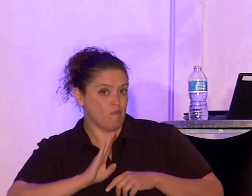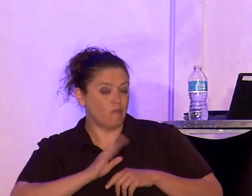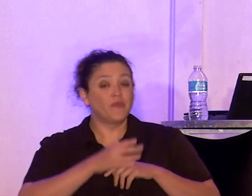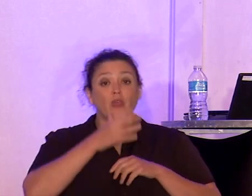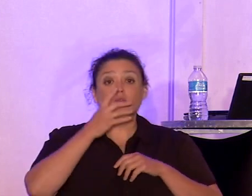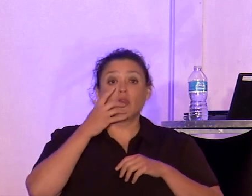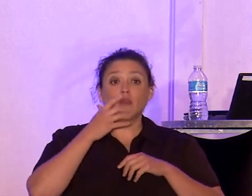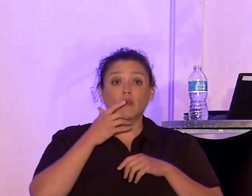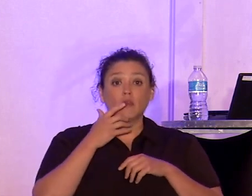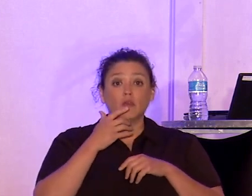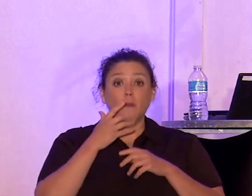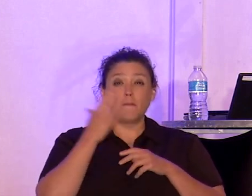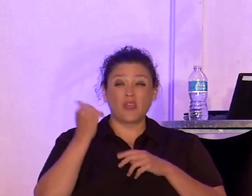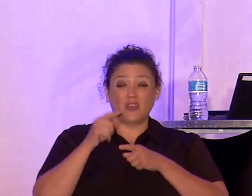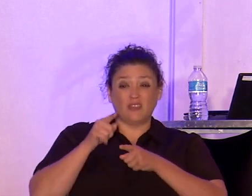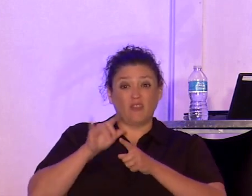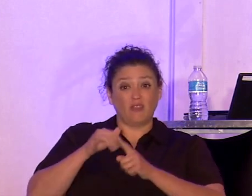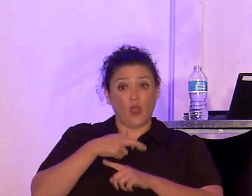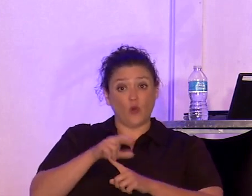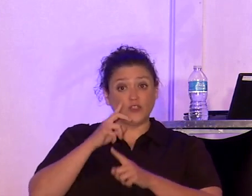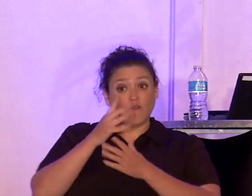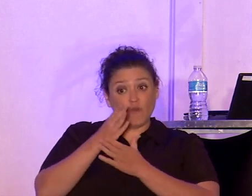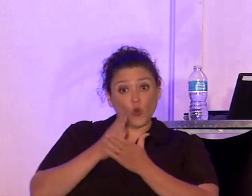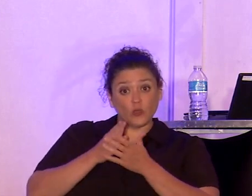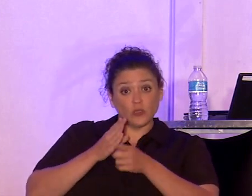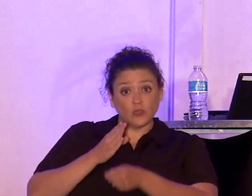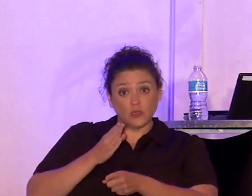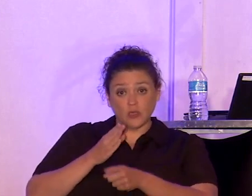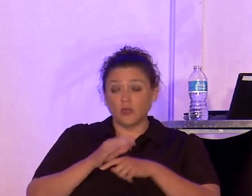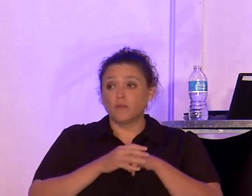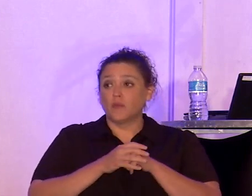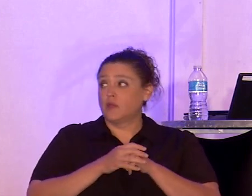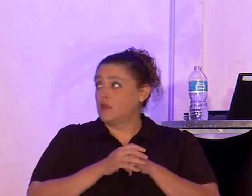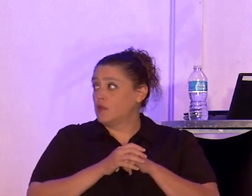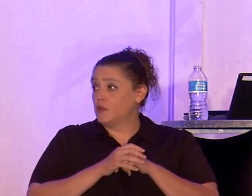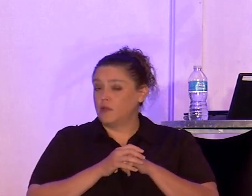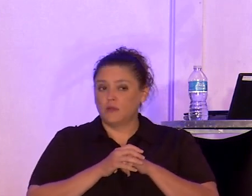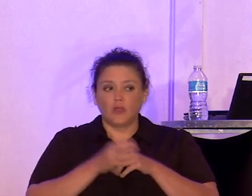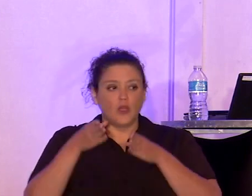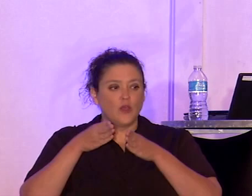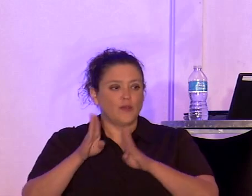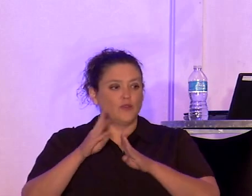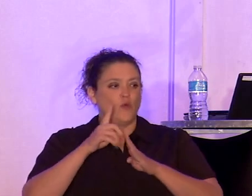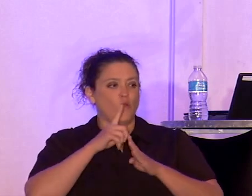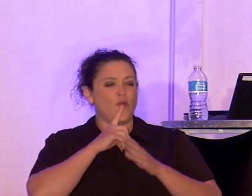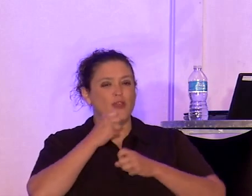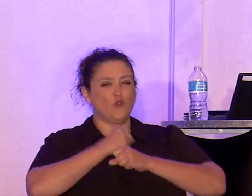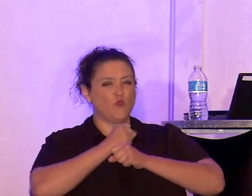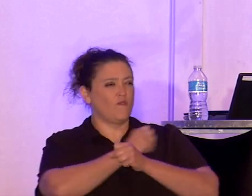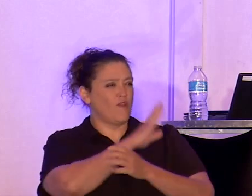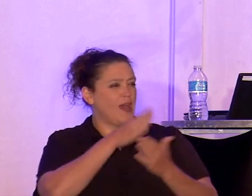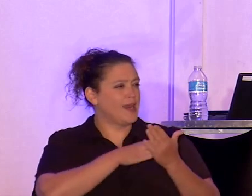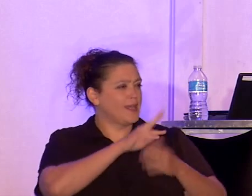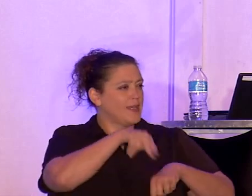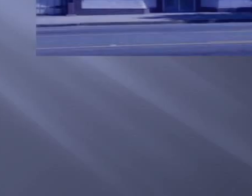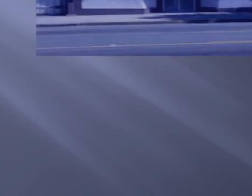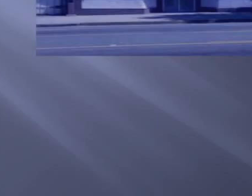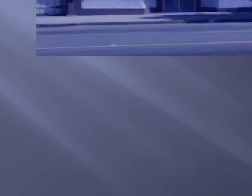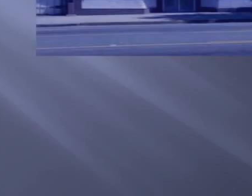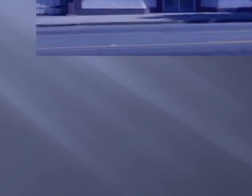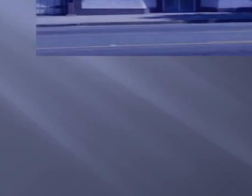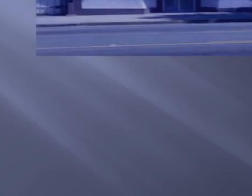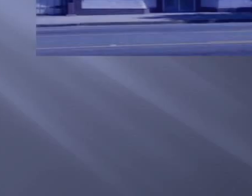some, not for all, but for some, is a bulwark against a national climate that has become more vociferously